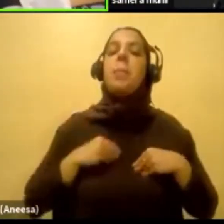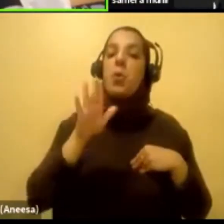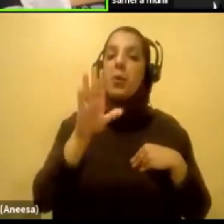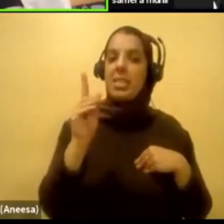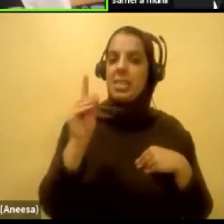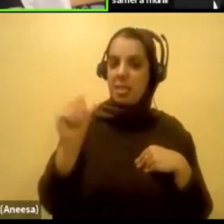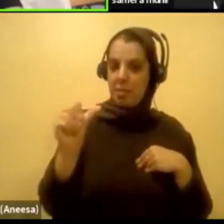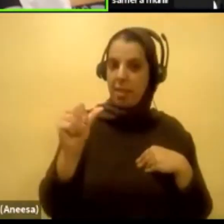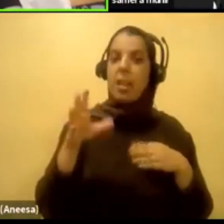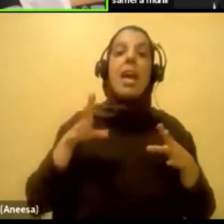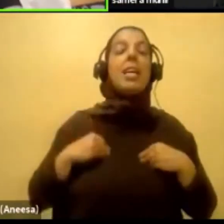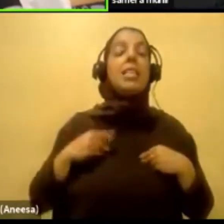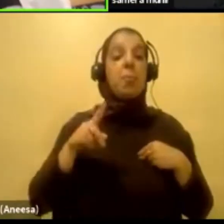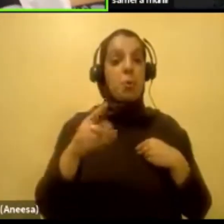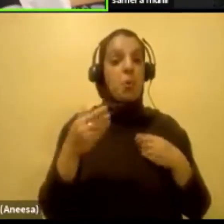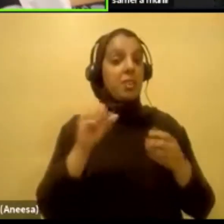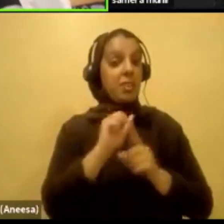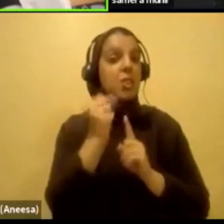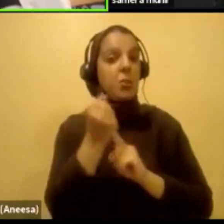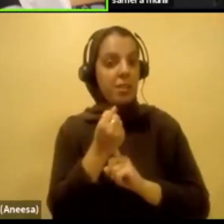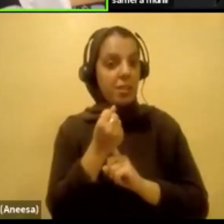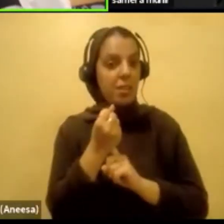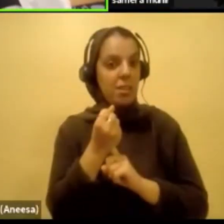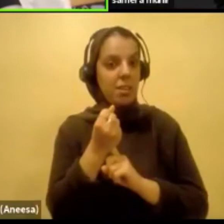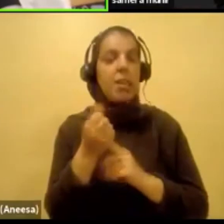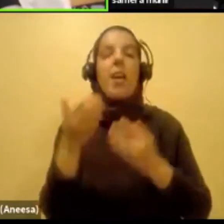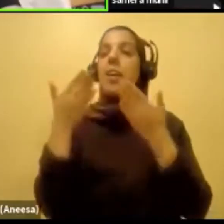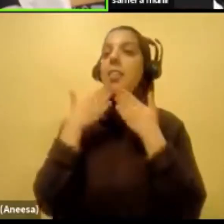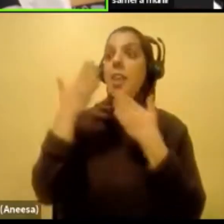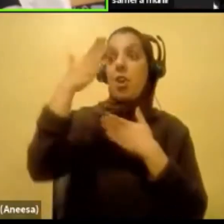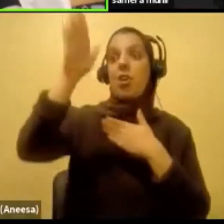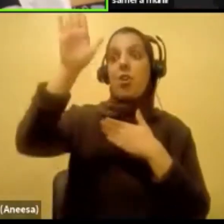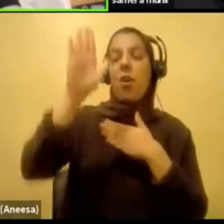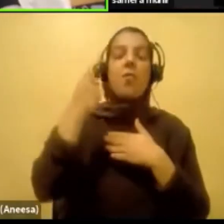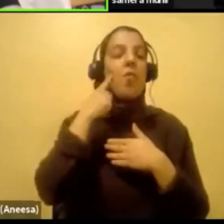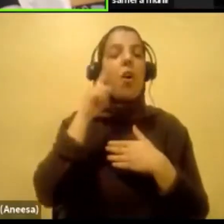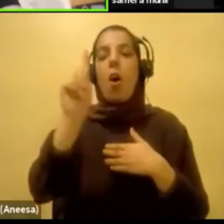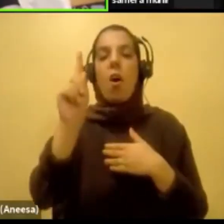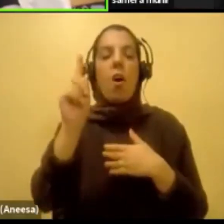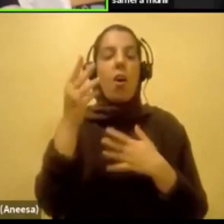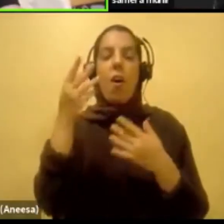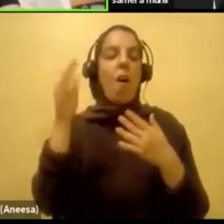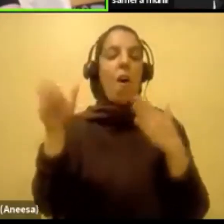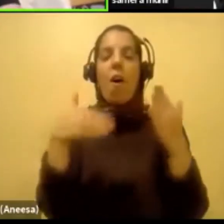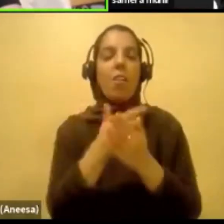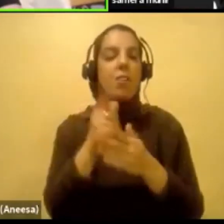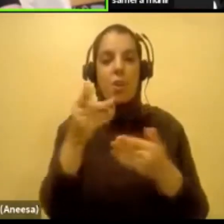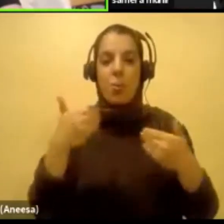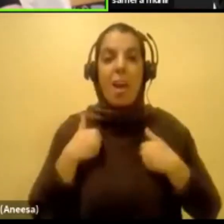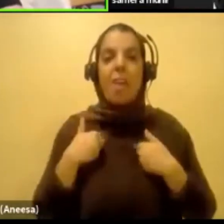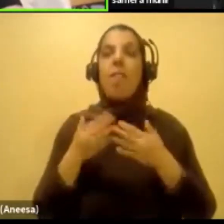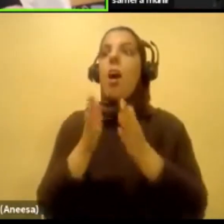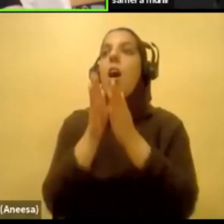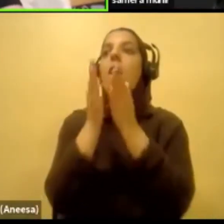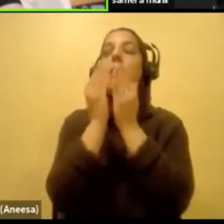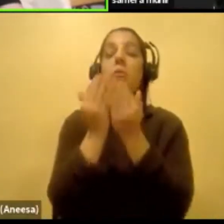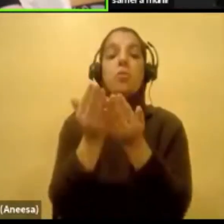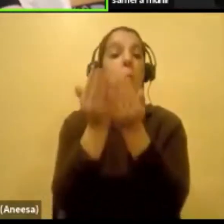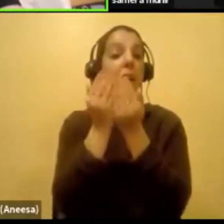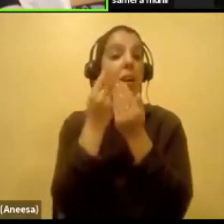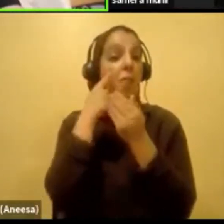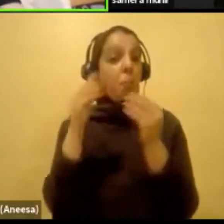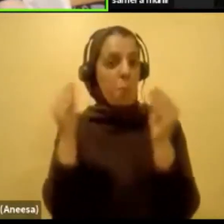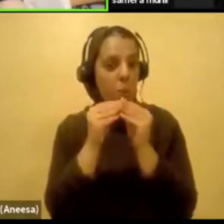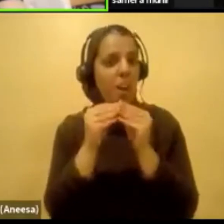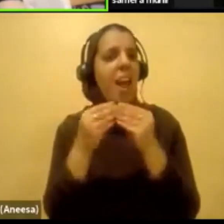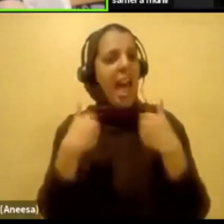accept what you have, praise Allah for what you've been given, make the law for more. And it's okay to